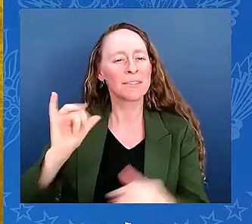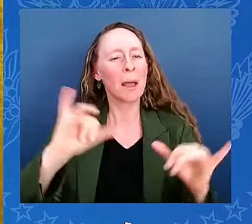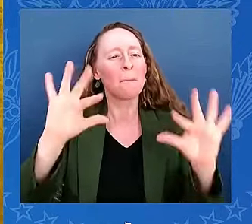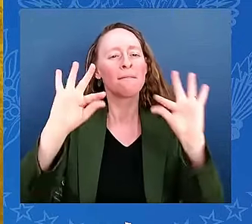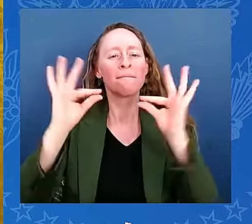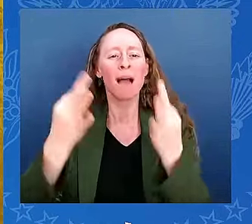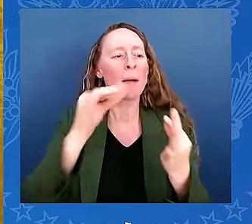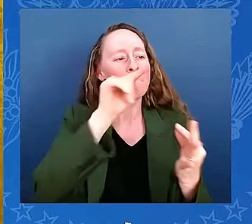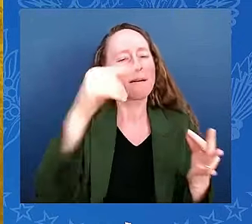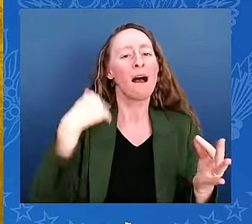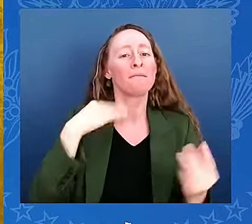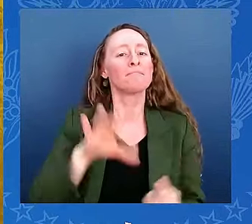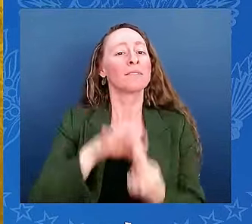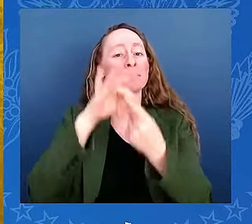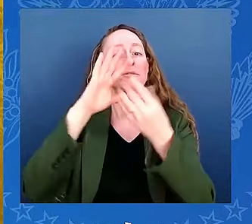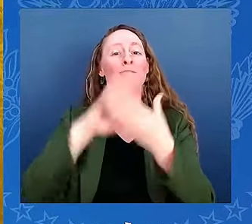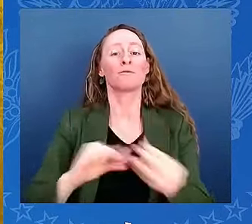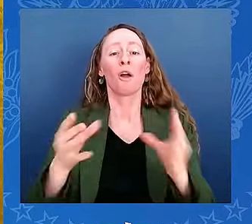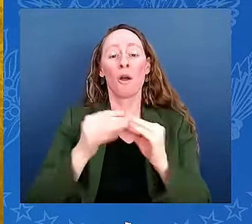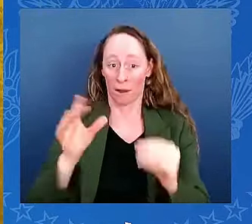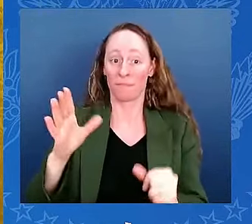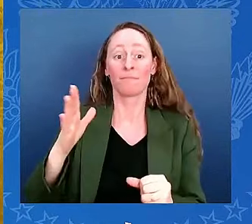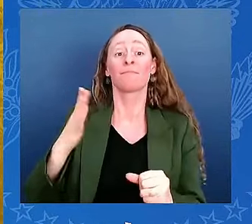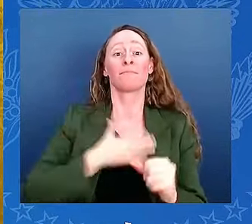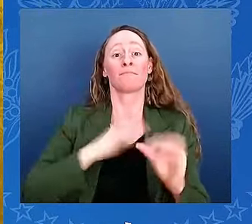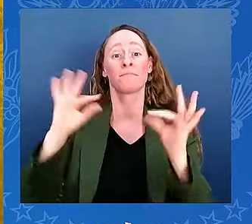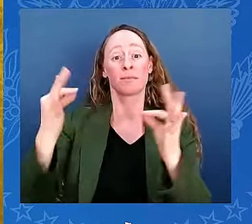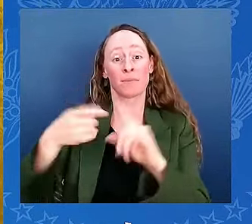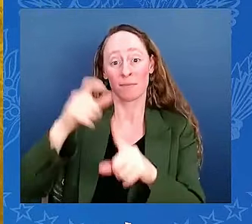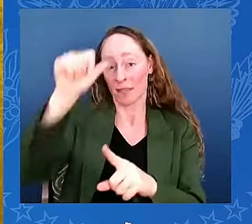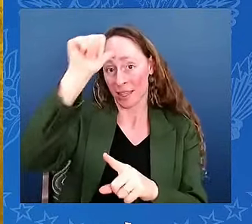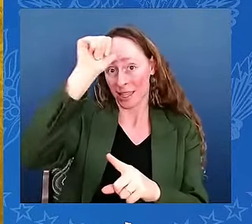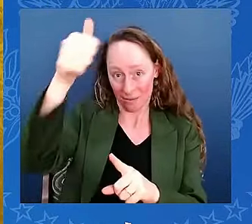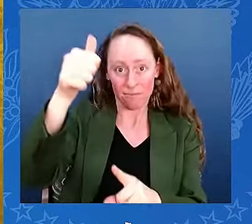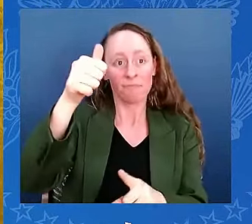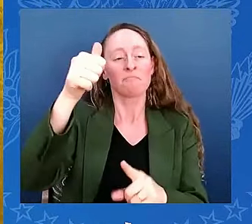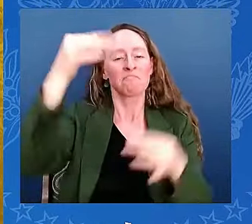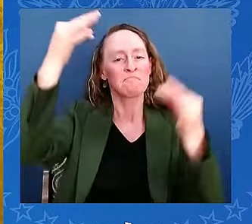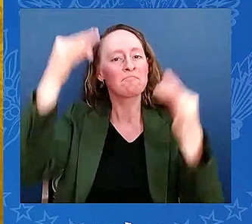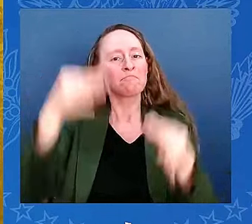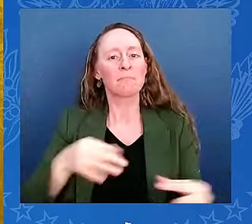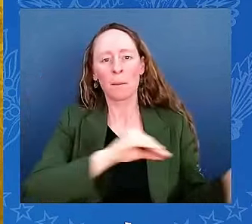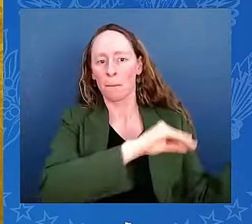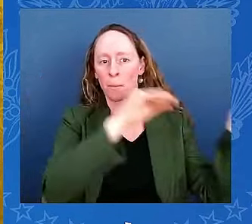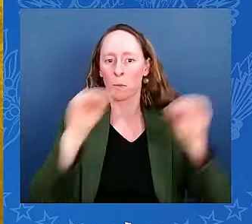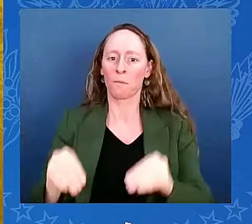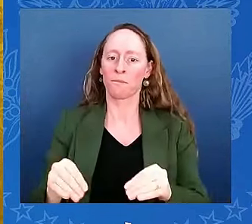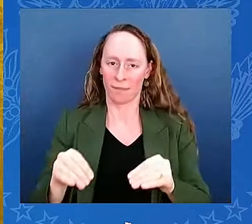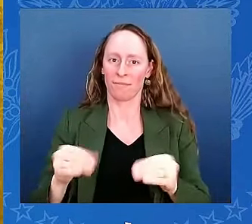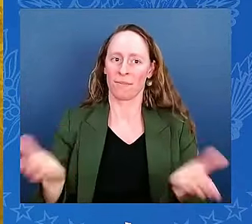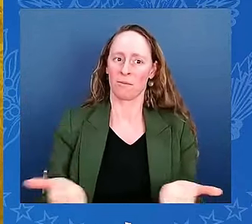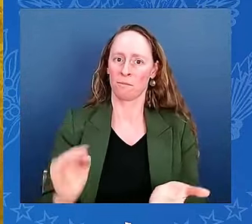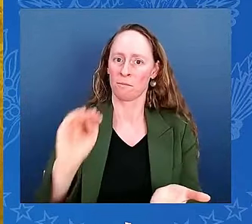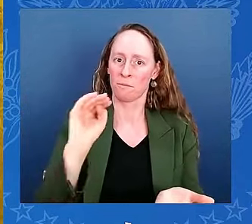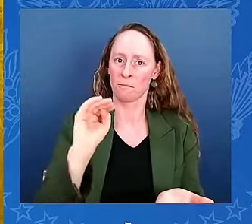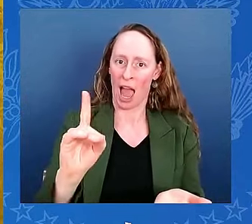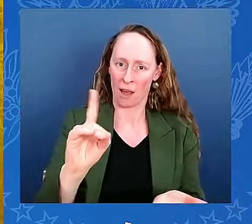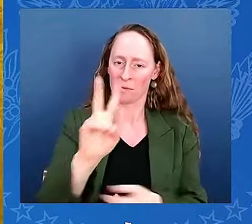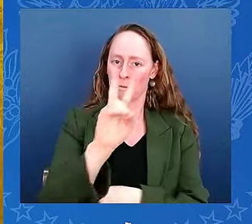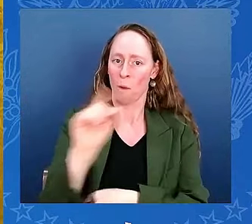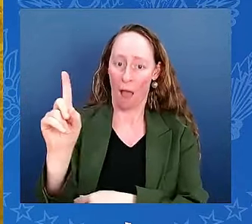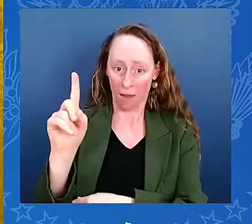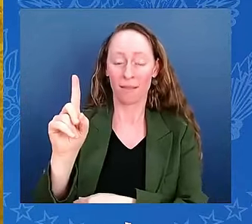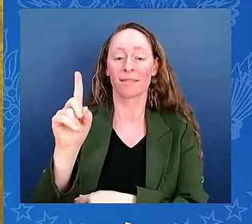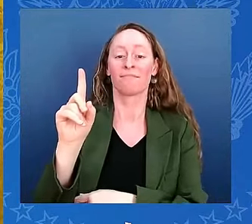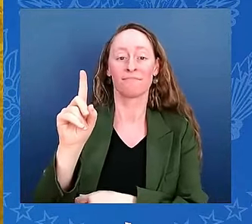from India in 2001 and moved to Maryland where my brother and I were born and raised. Growing up,